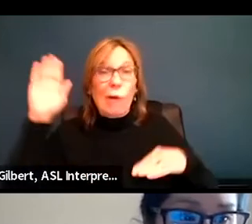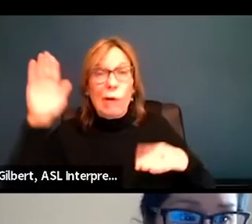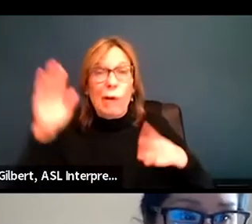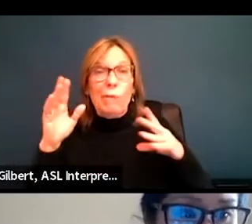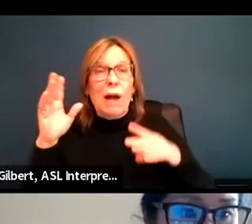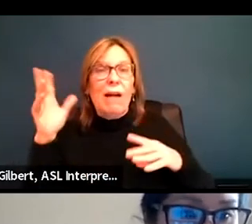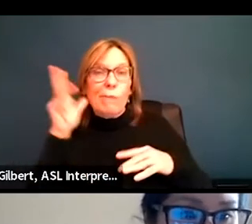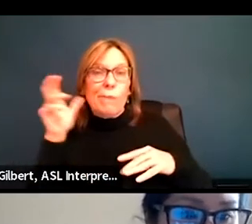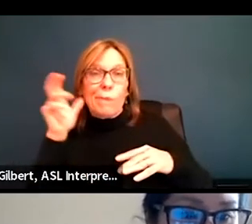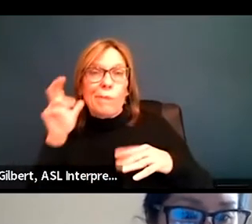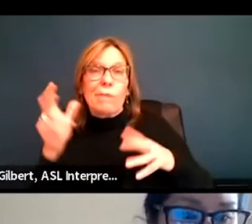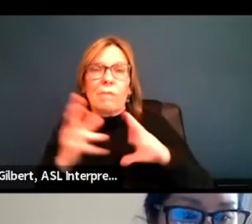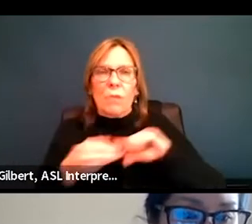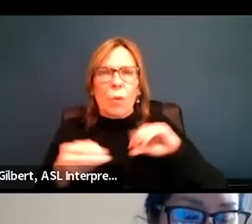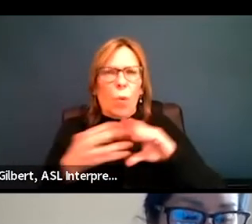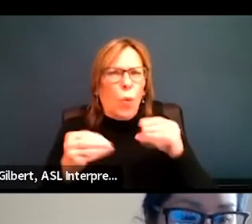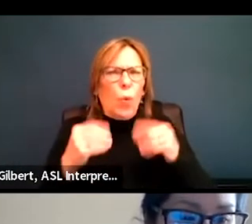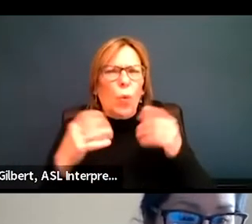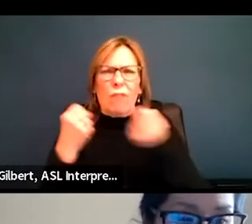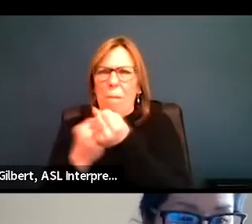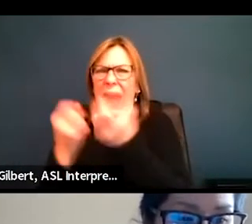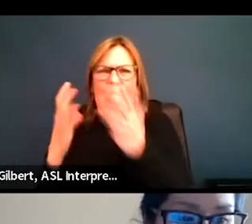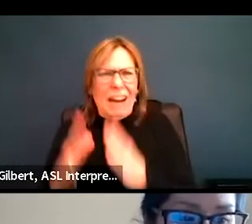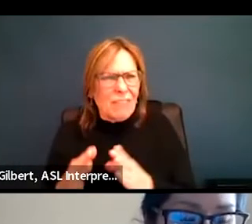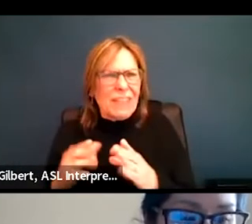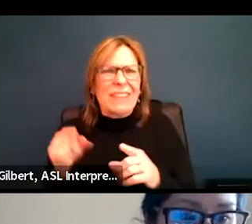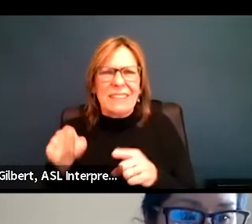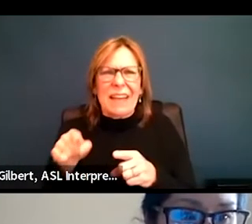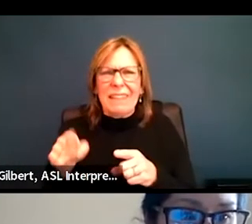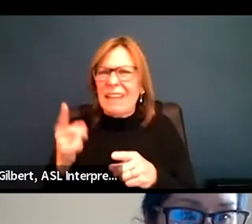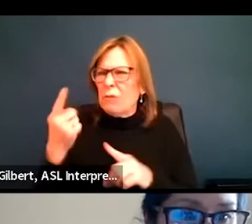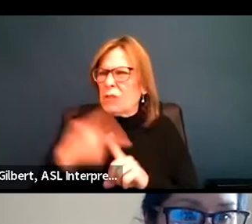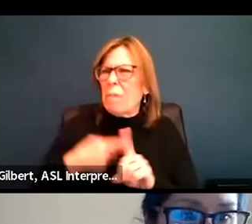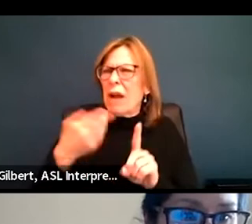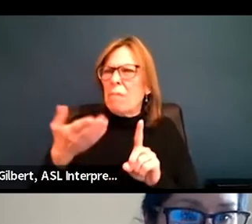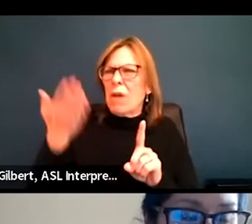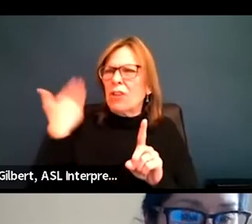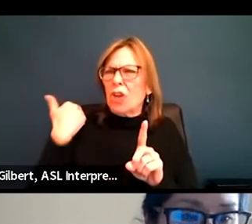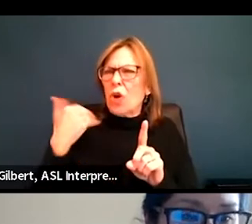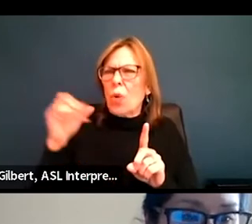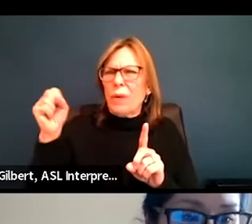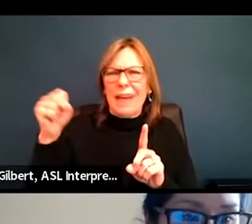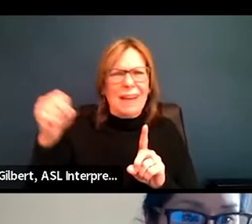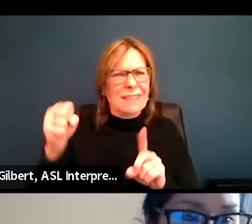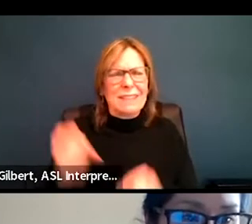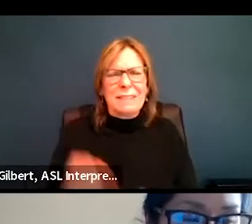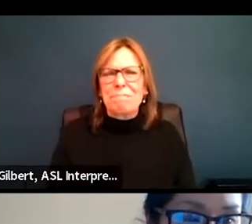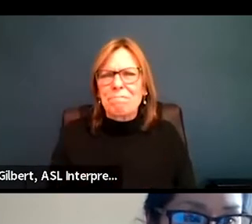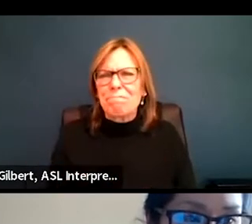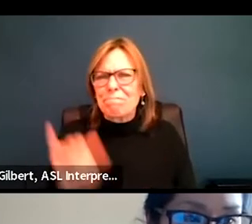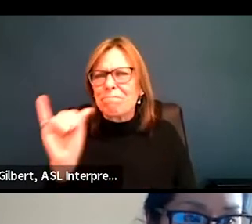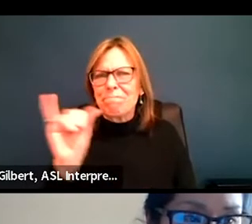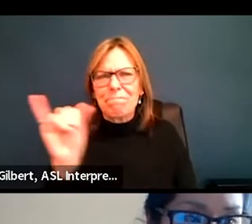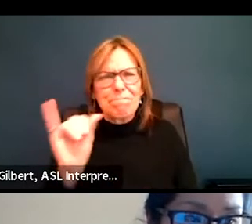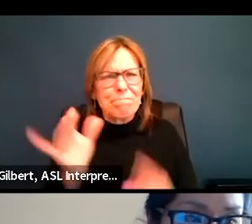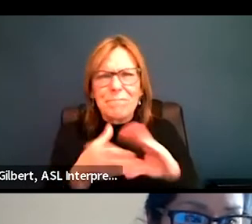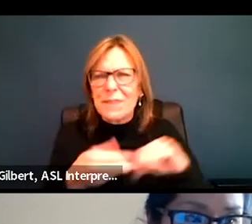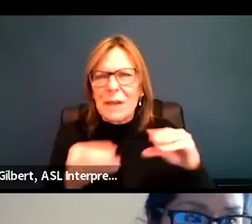mobility disabilities and, uh, about a month ago. Yeah. So is this a, um,